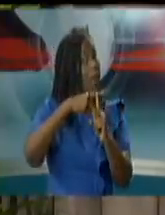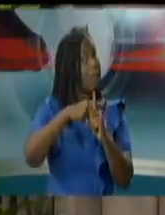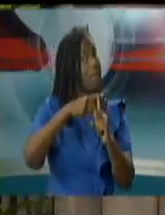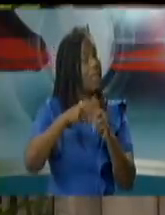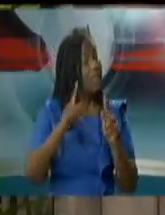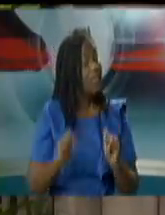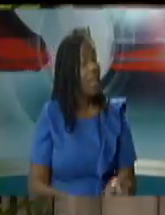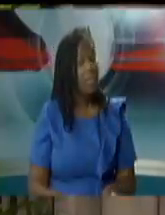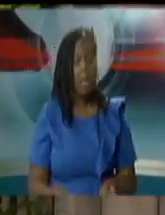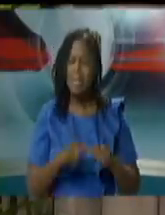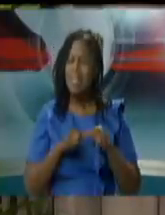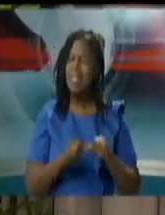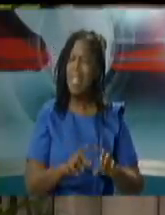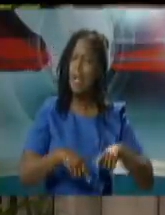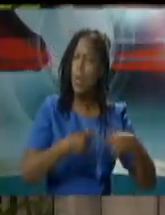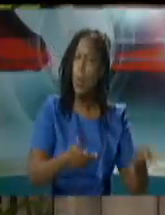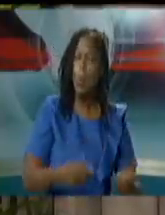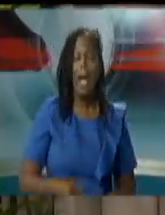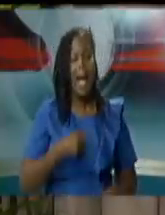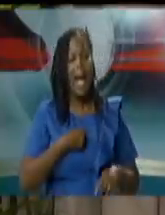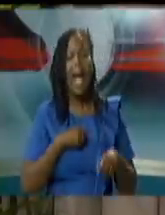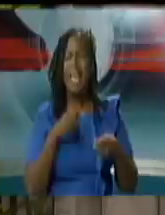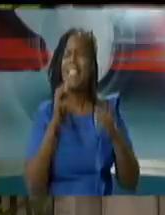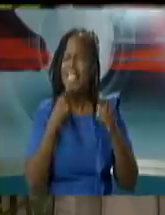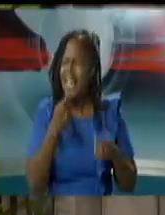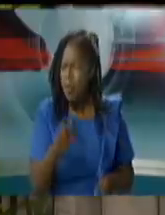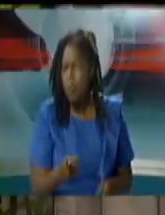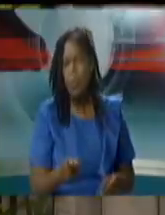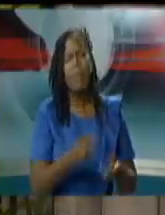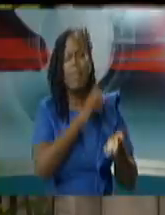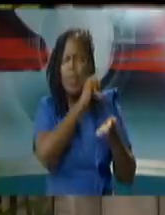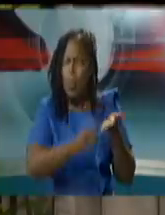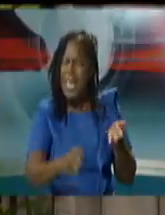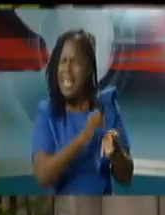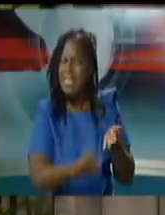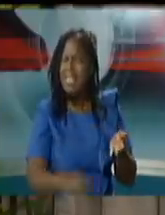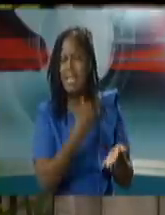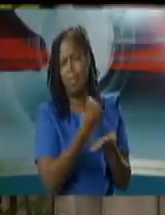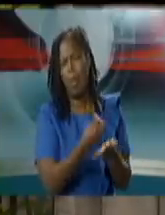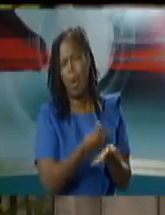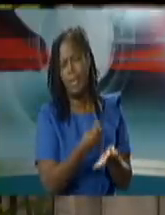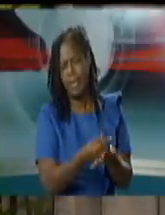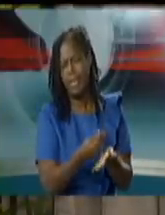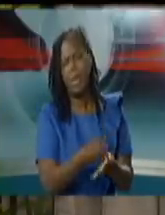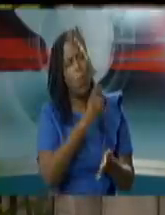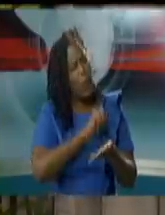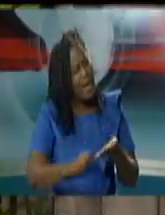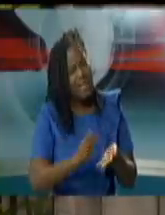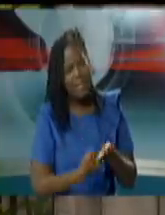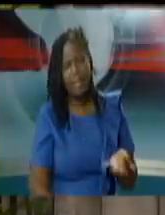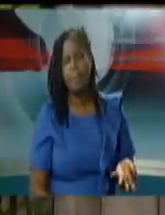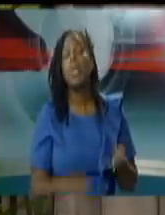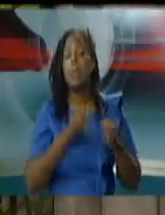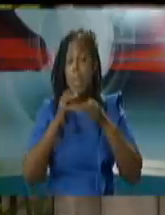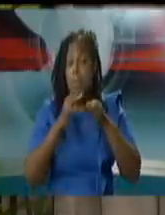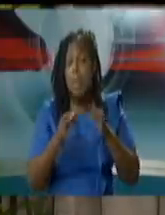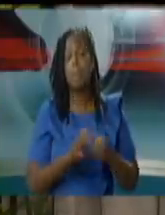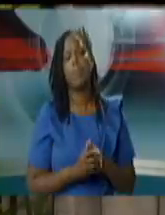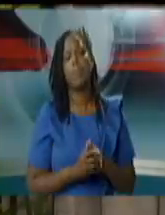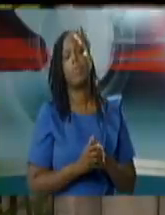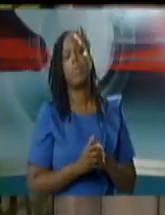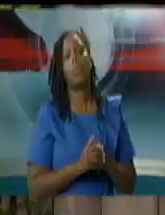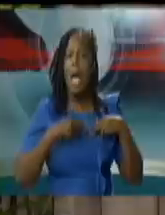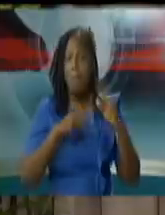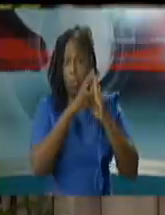for wasted costs let me explain to you what that is under the rules of court you're permitted to ask an